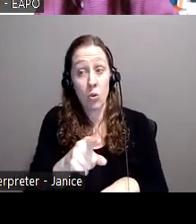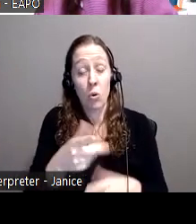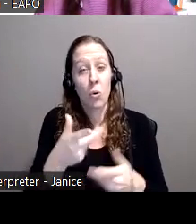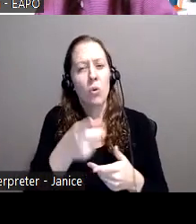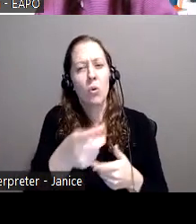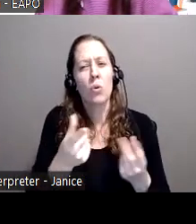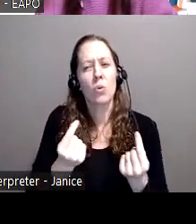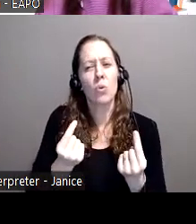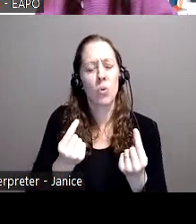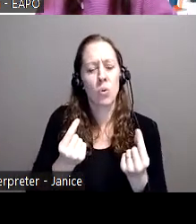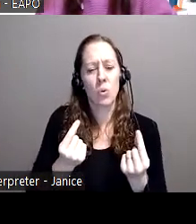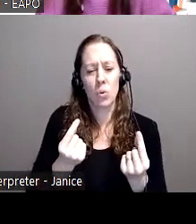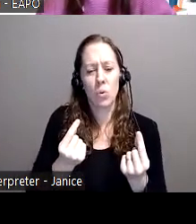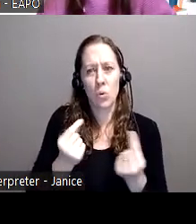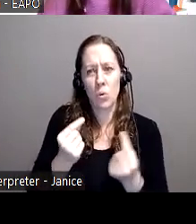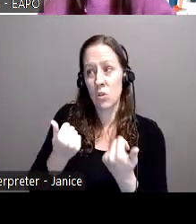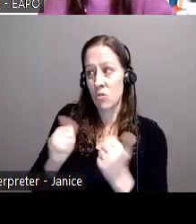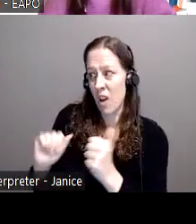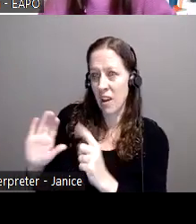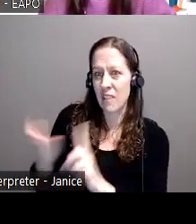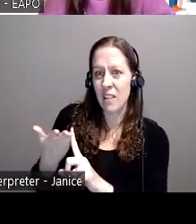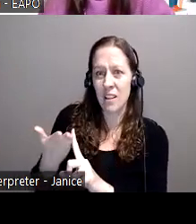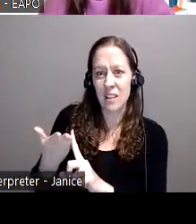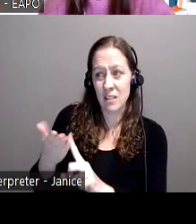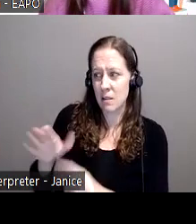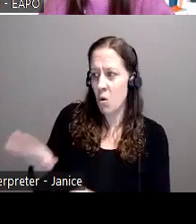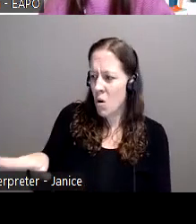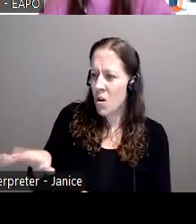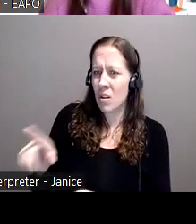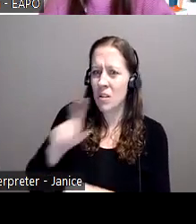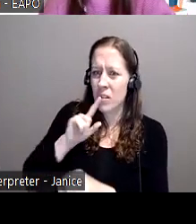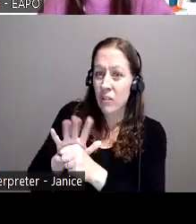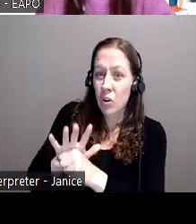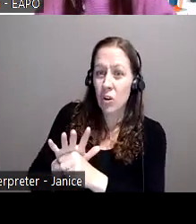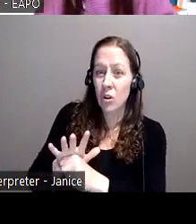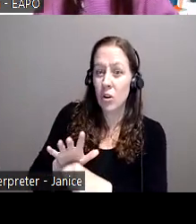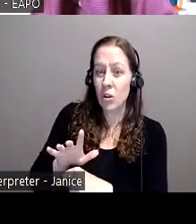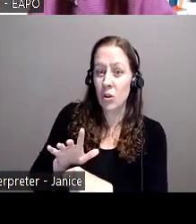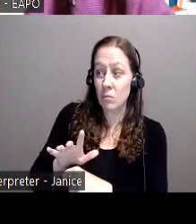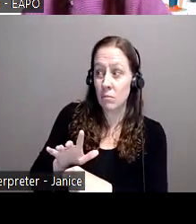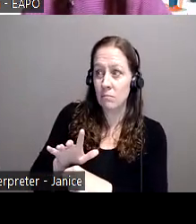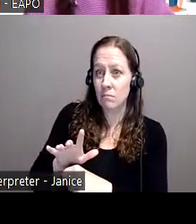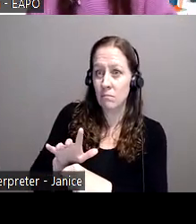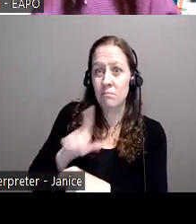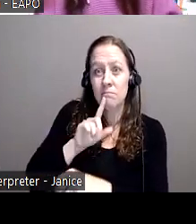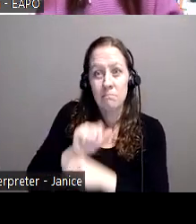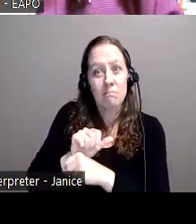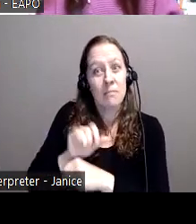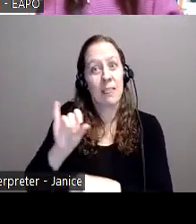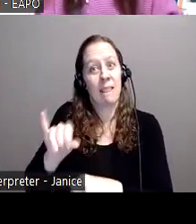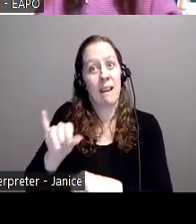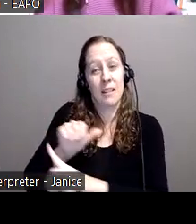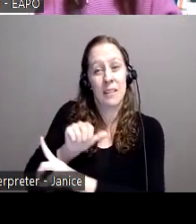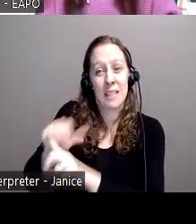communication that goes to them to convince them or to verify, um, that they actually are being scammed because there are ways that you